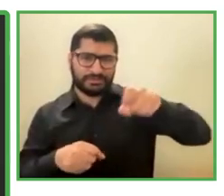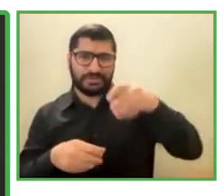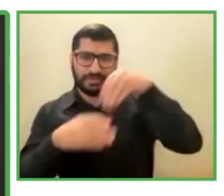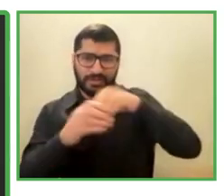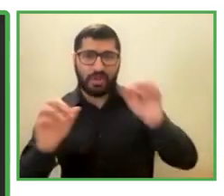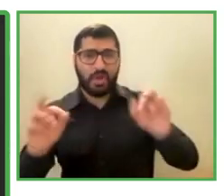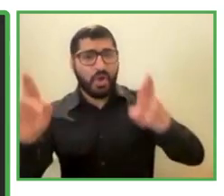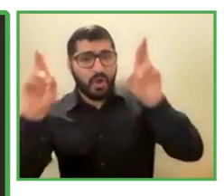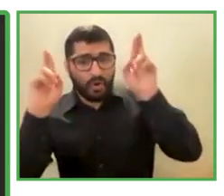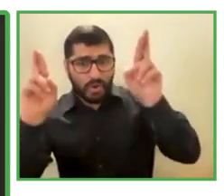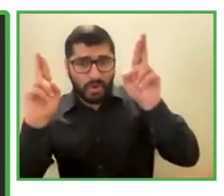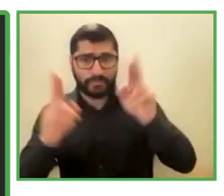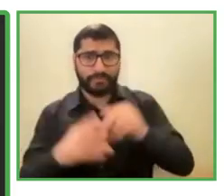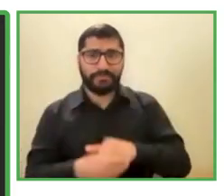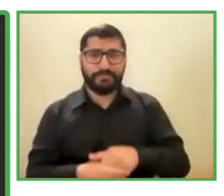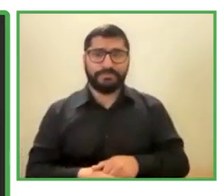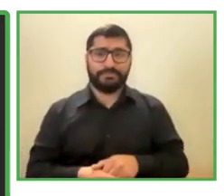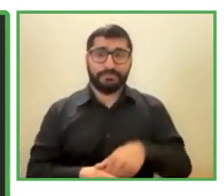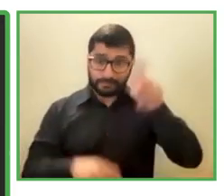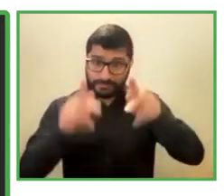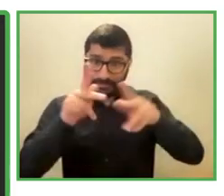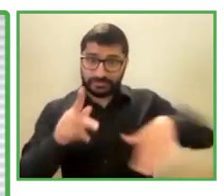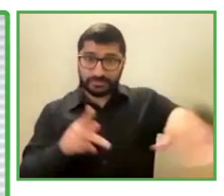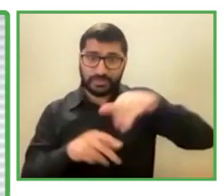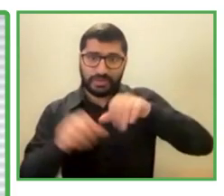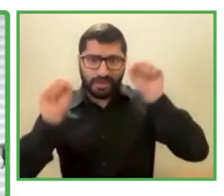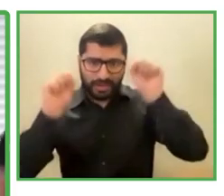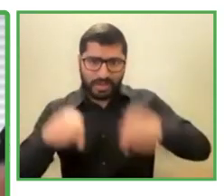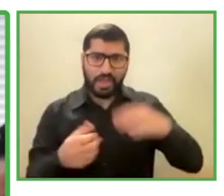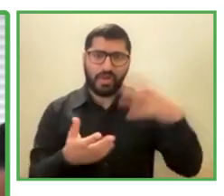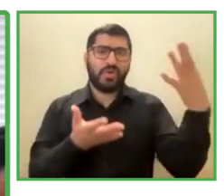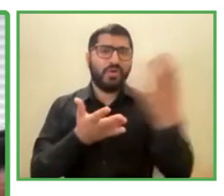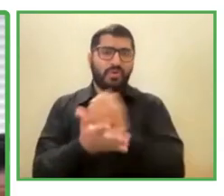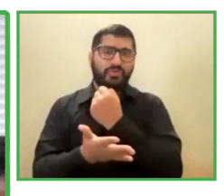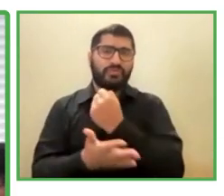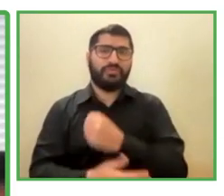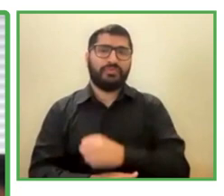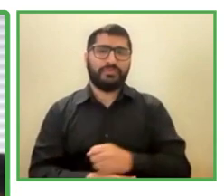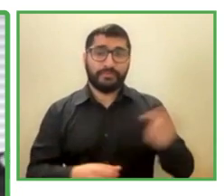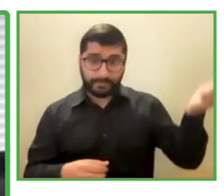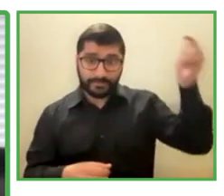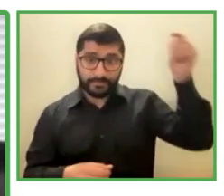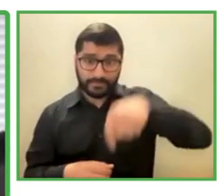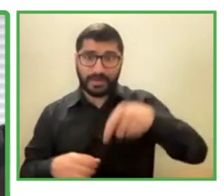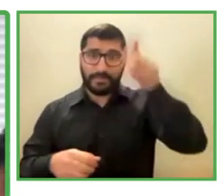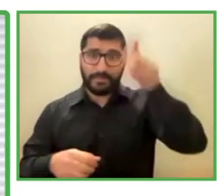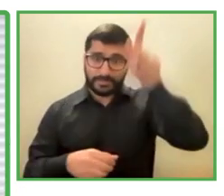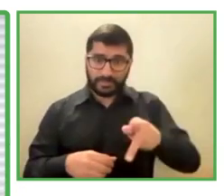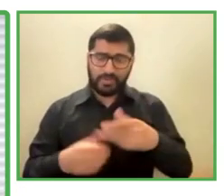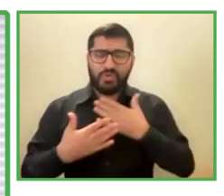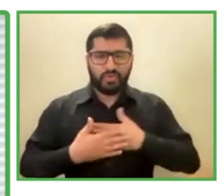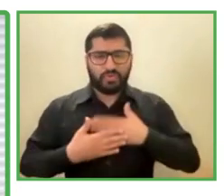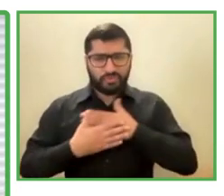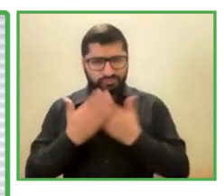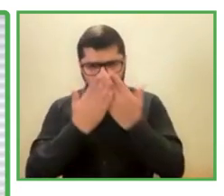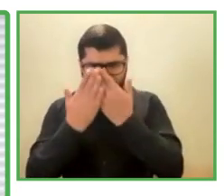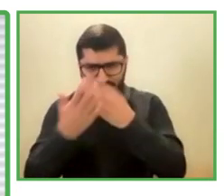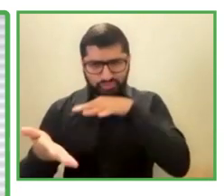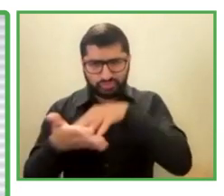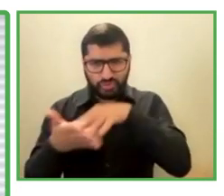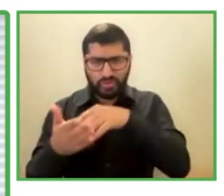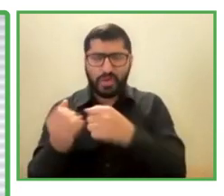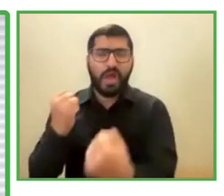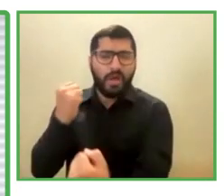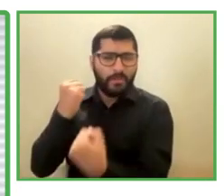hopefully that they can. We came here, those that want to study, we